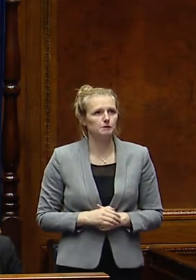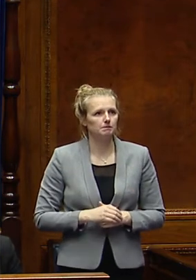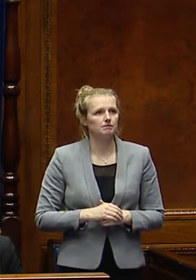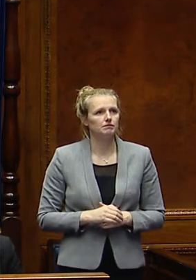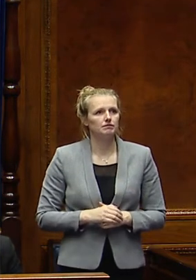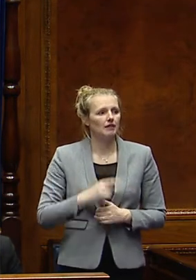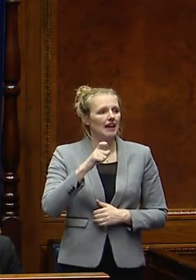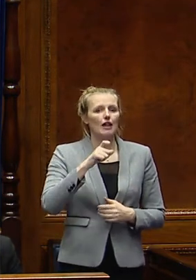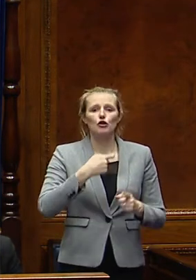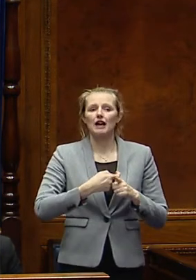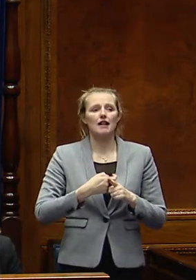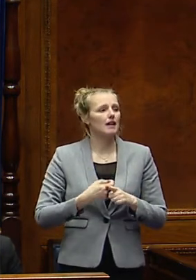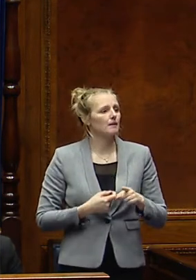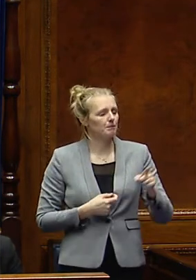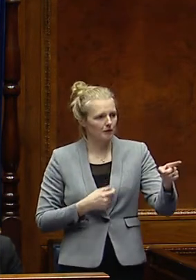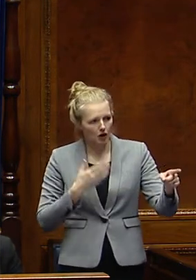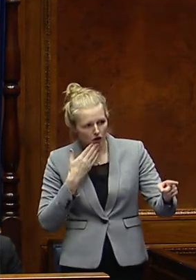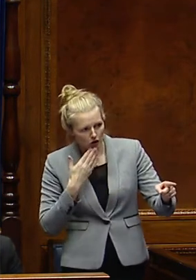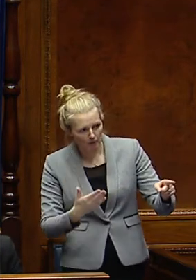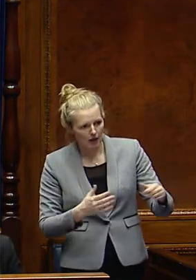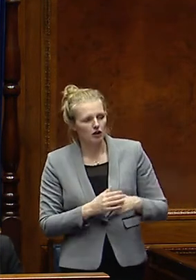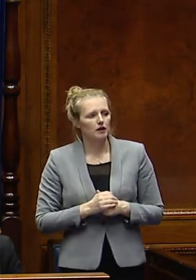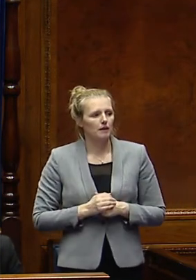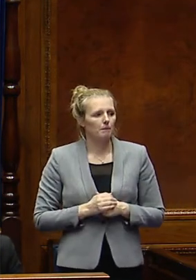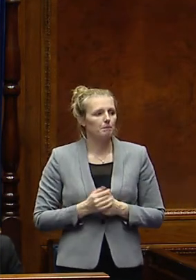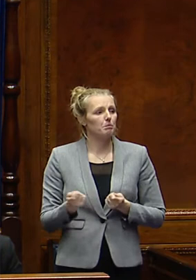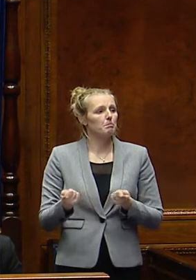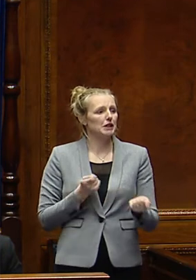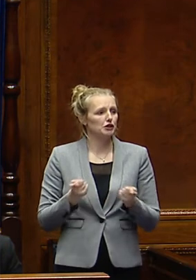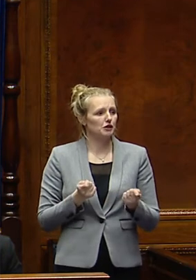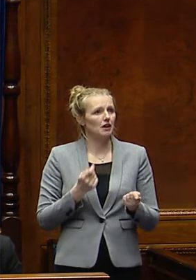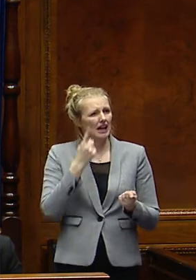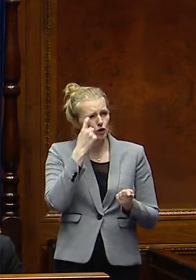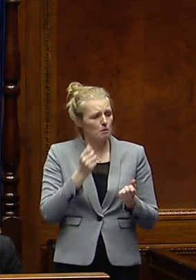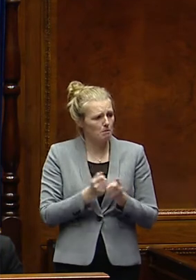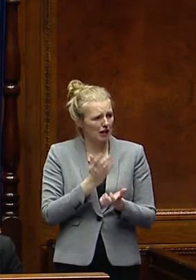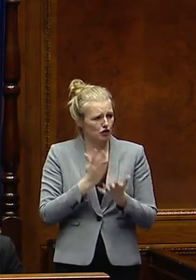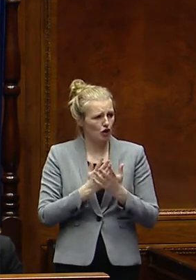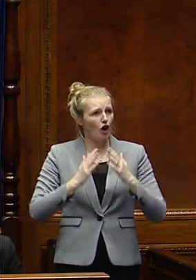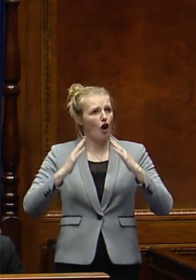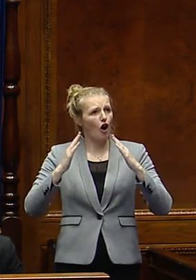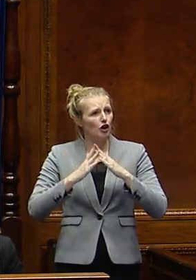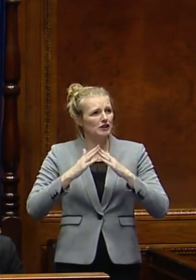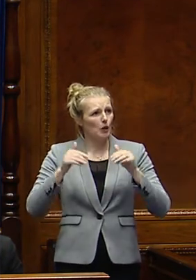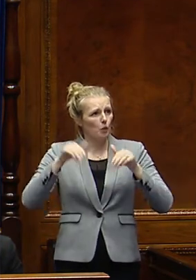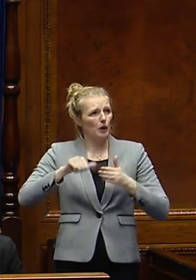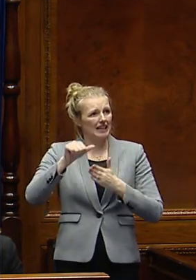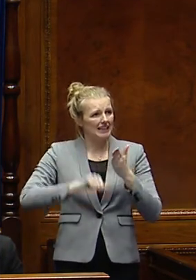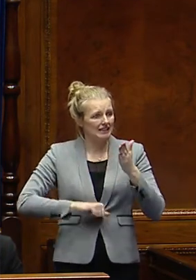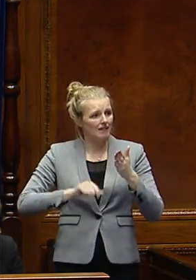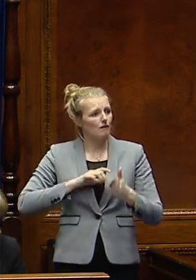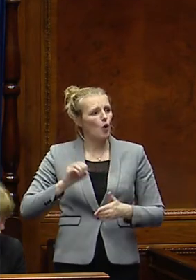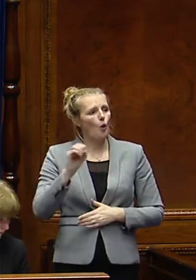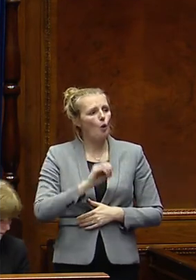Catherine Kelly. I am with Ken Corlia. Minister, can you ensure that the housing waiting list and housing stress for OMA